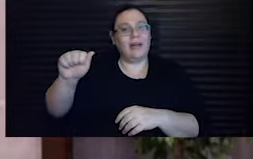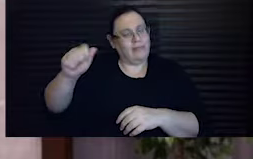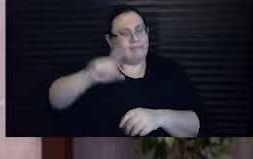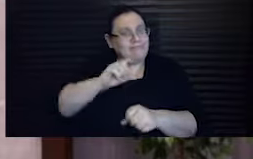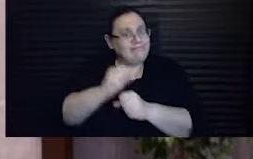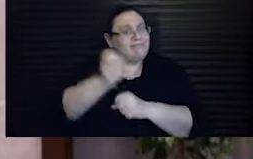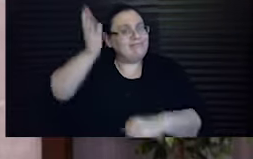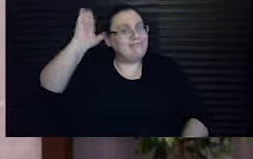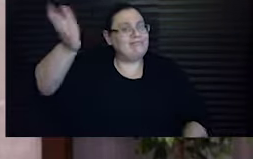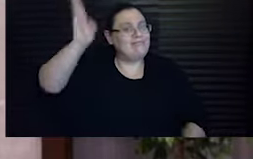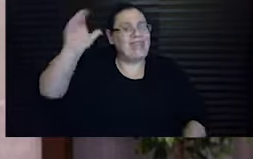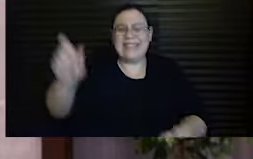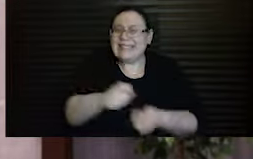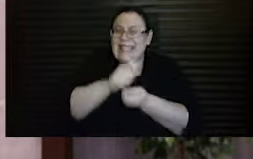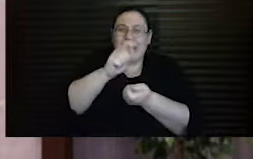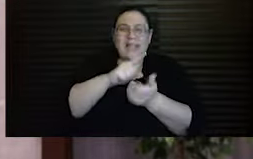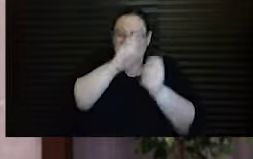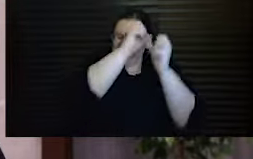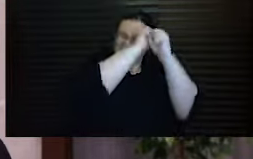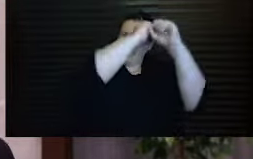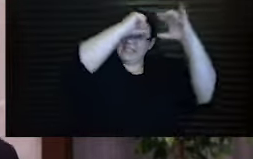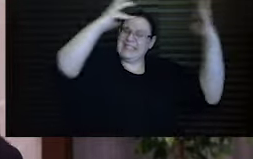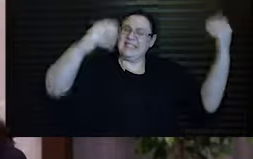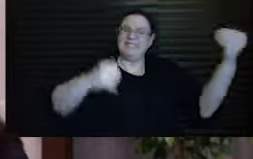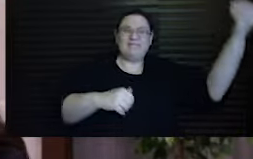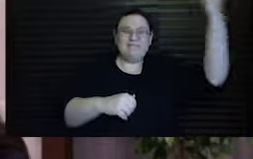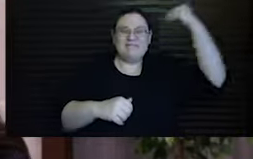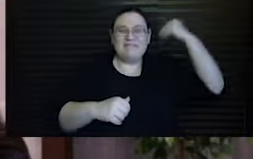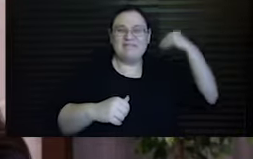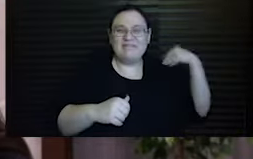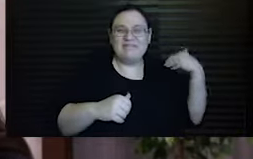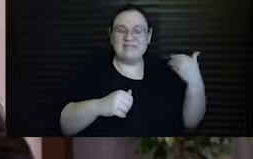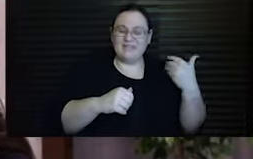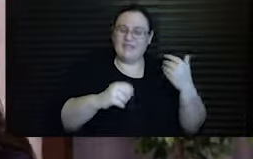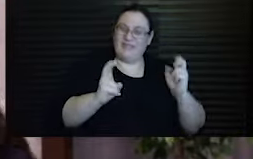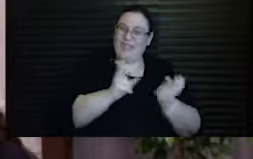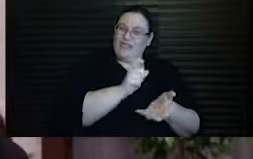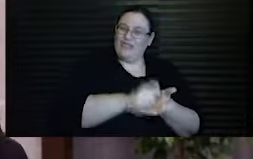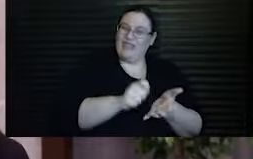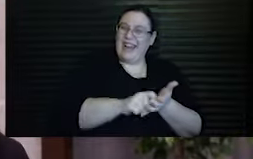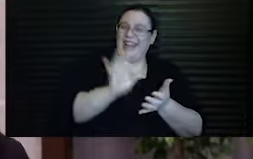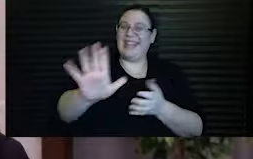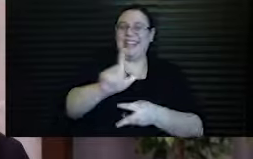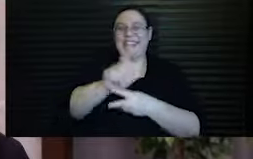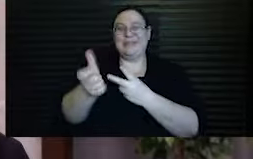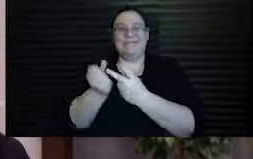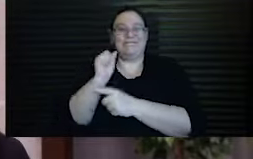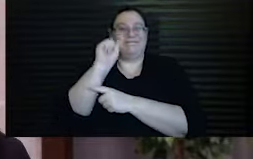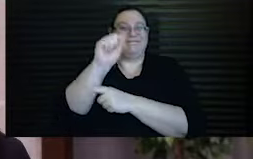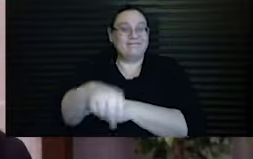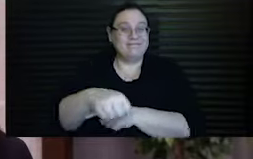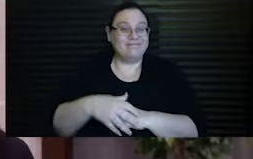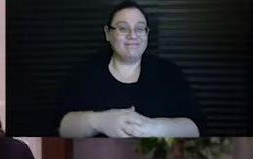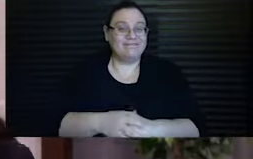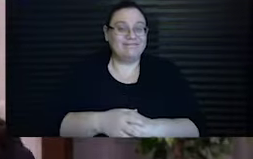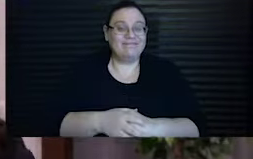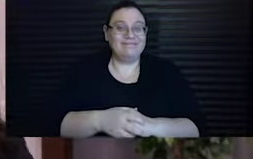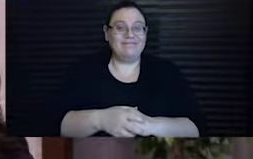that he had recreated in his own mind, writing his own subversive sequel. One needn't